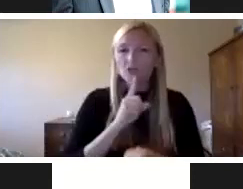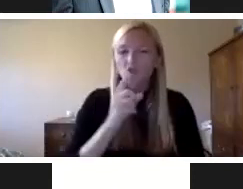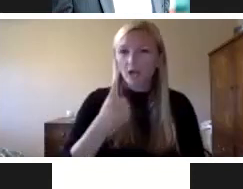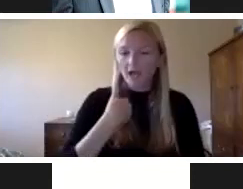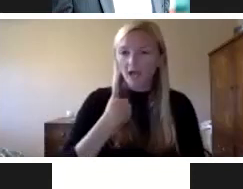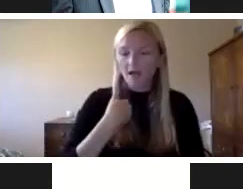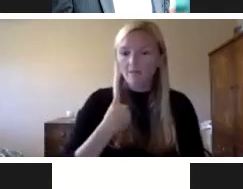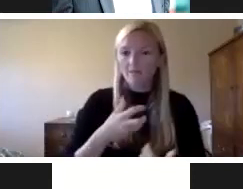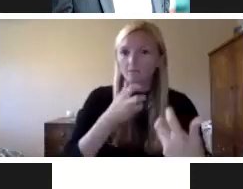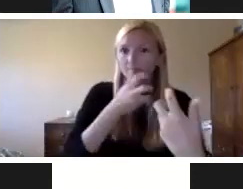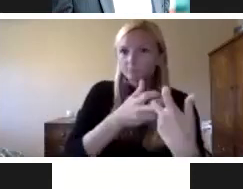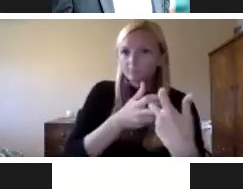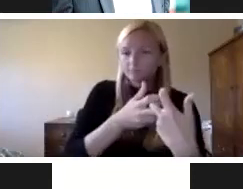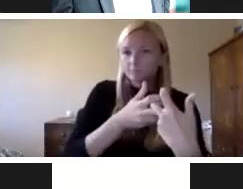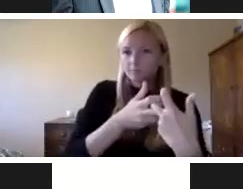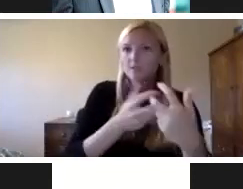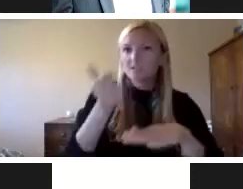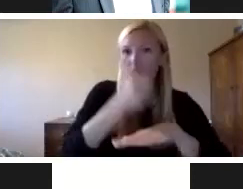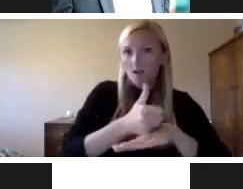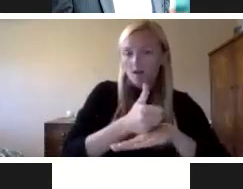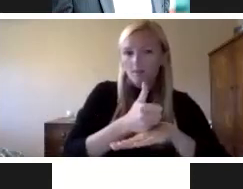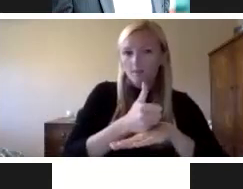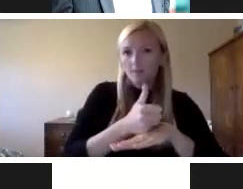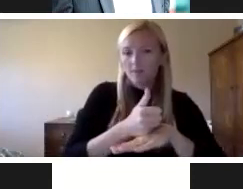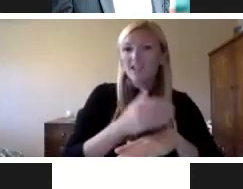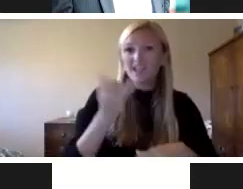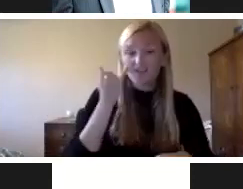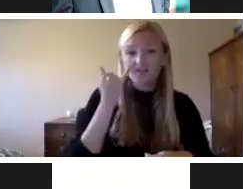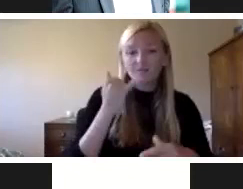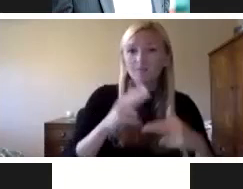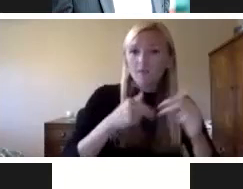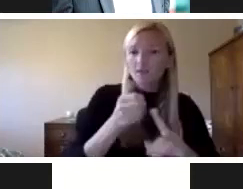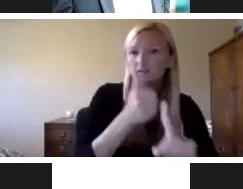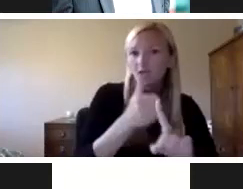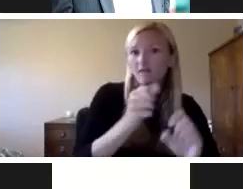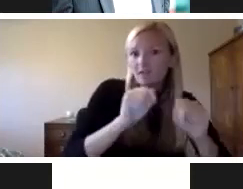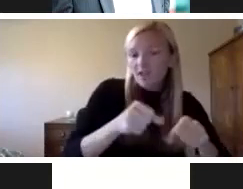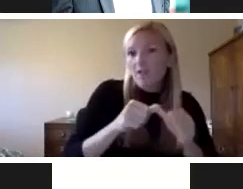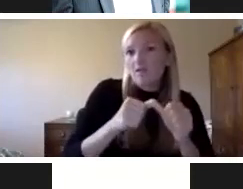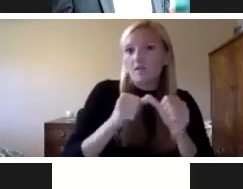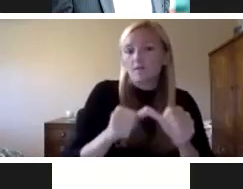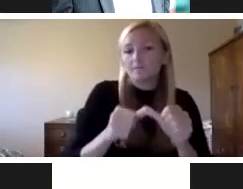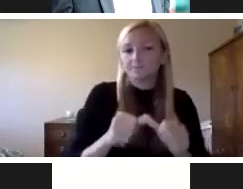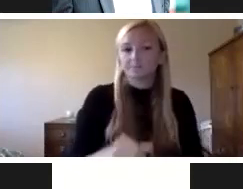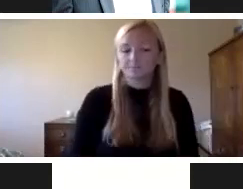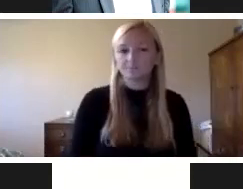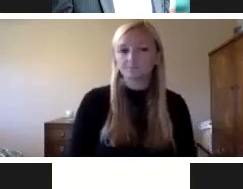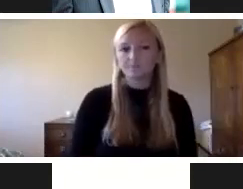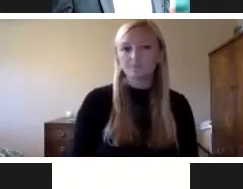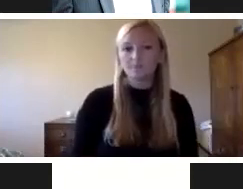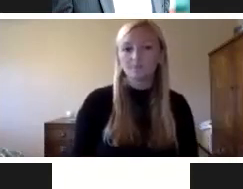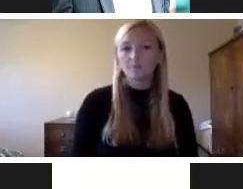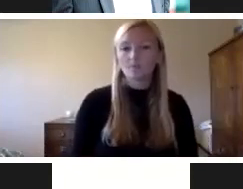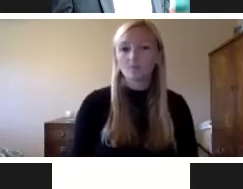infrastructure in place in order for us to maintain continuity through disasters. So it's addressing issues in preparation